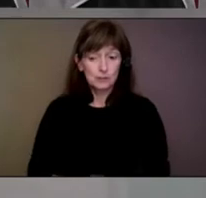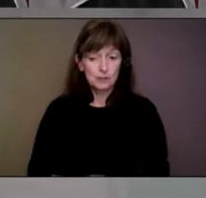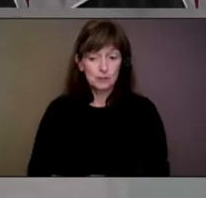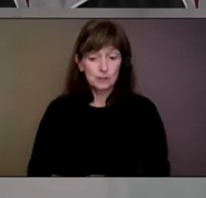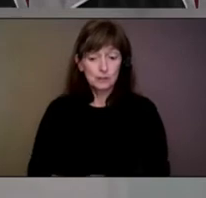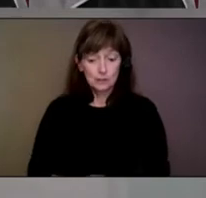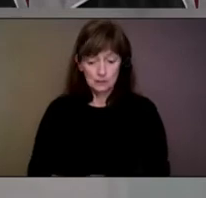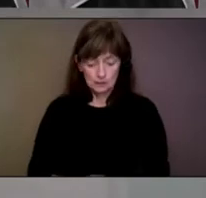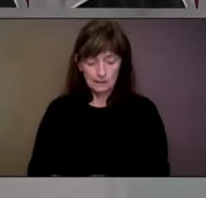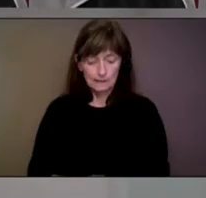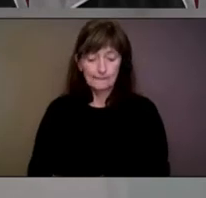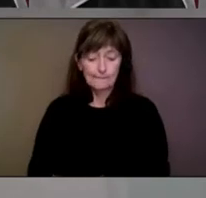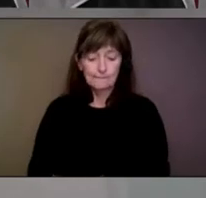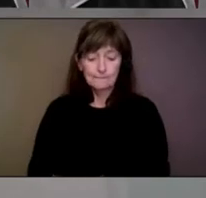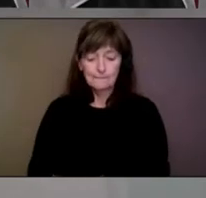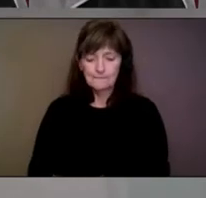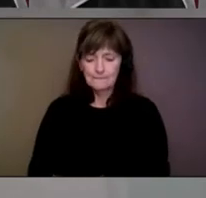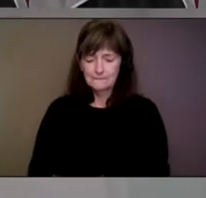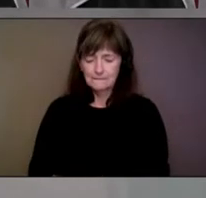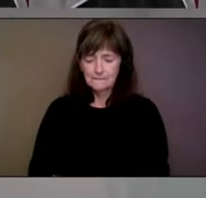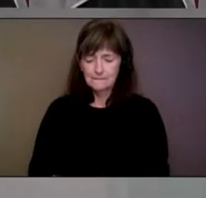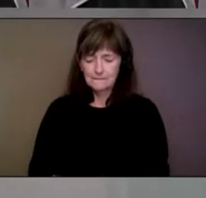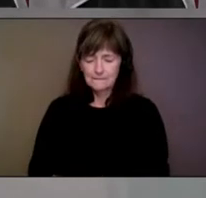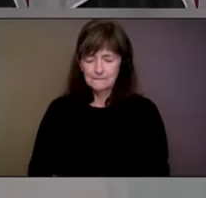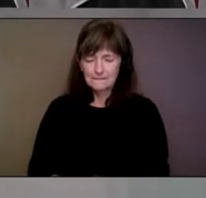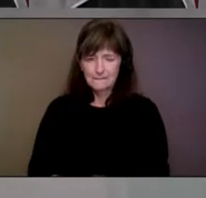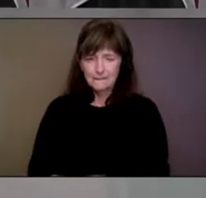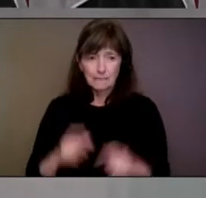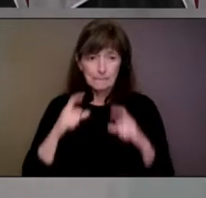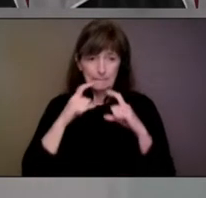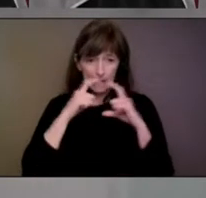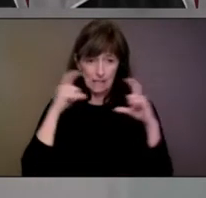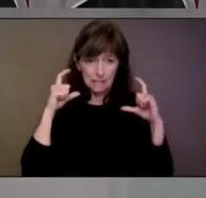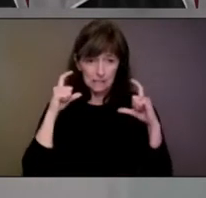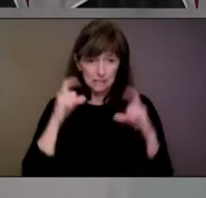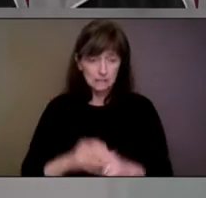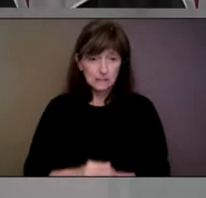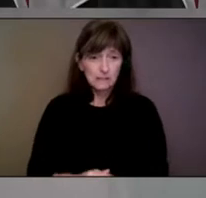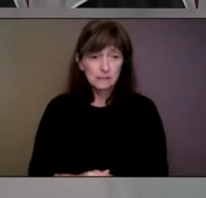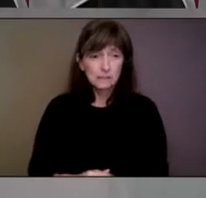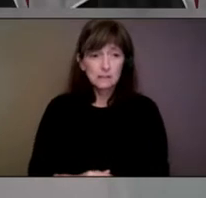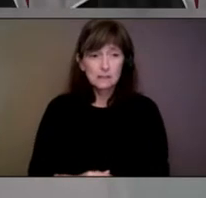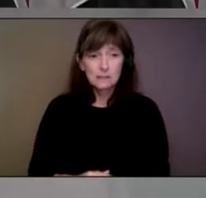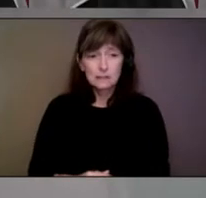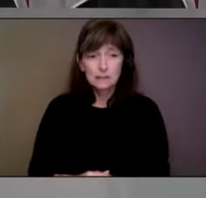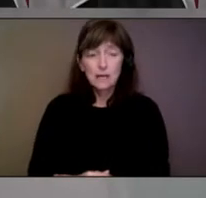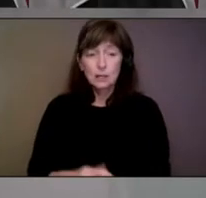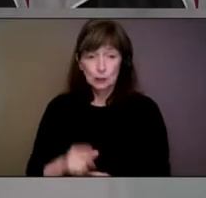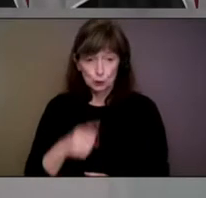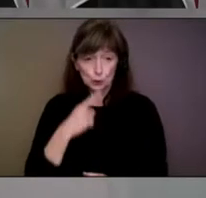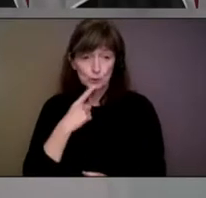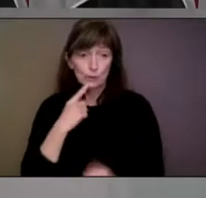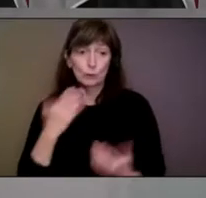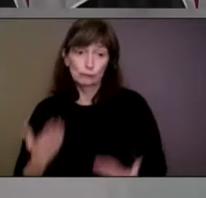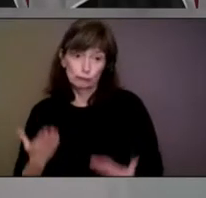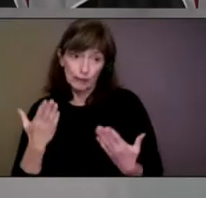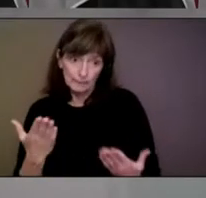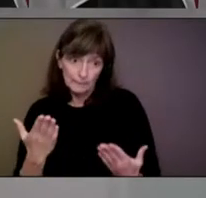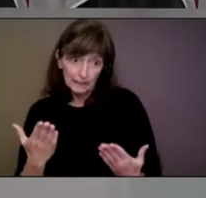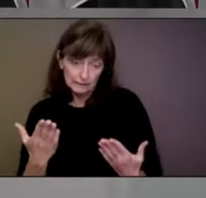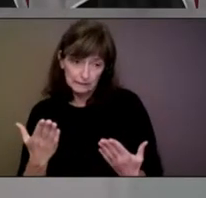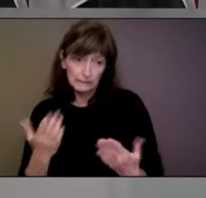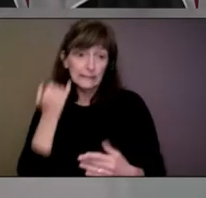Yes, just something with regards to masks. You say that they're going to be highly recommended in particular situations, but